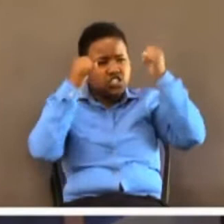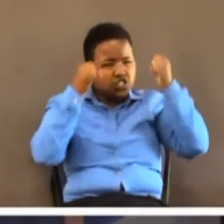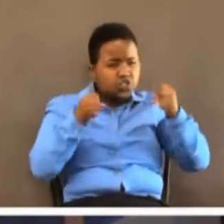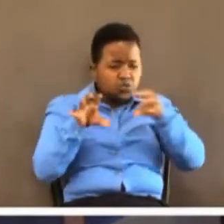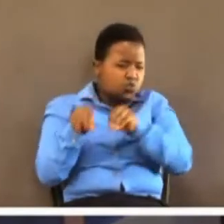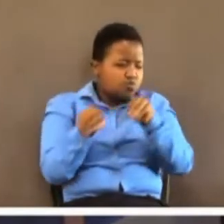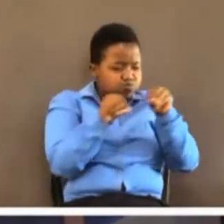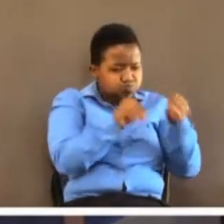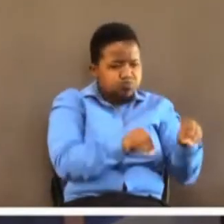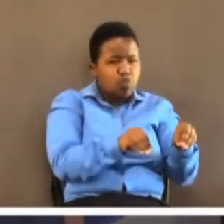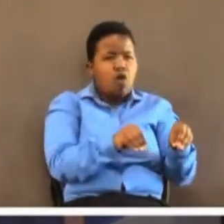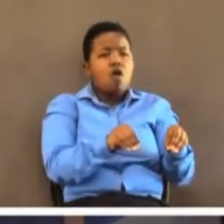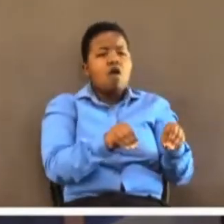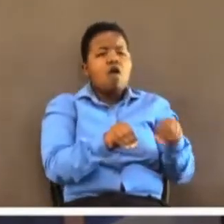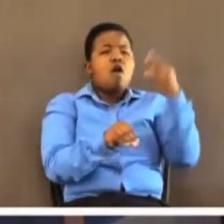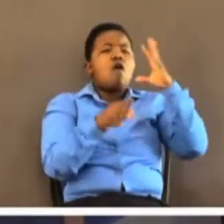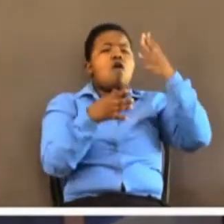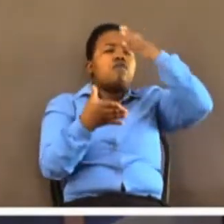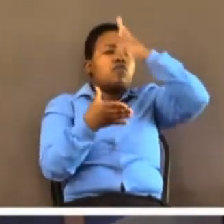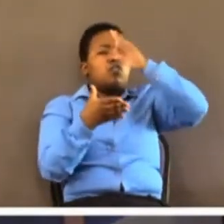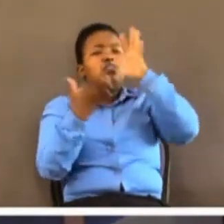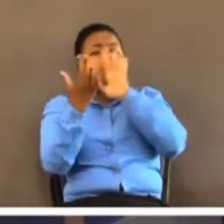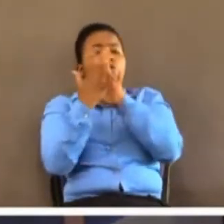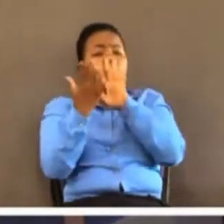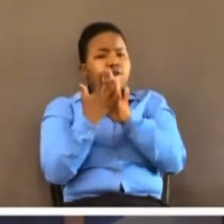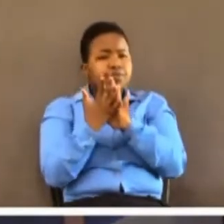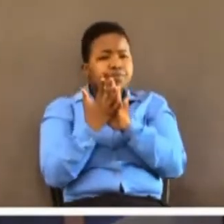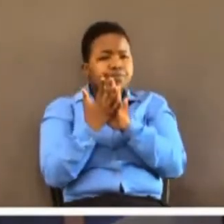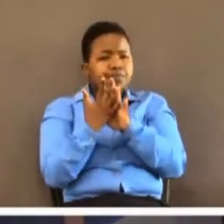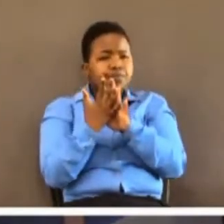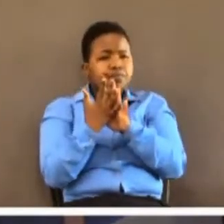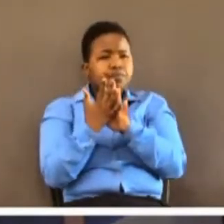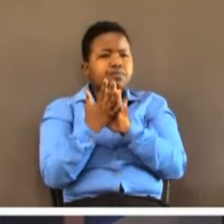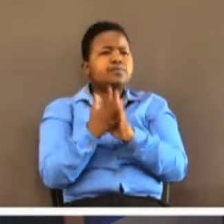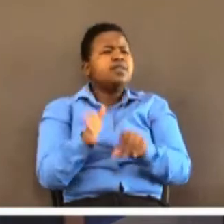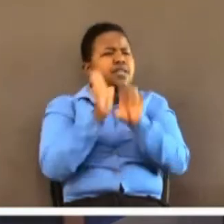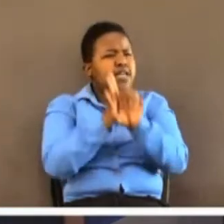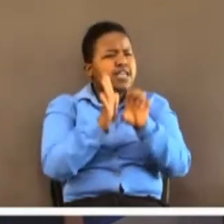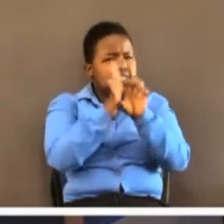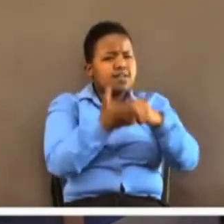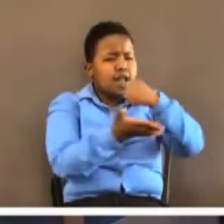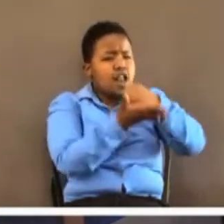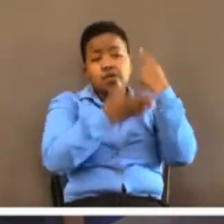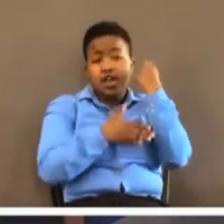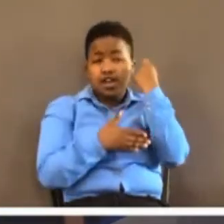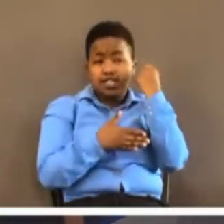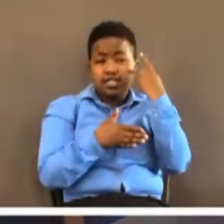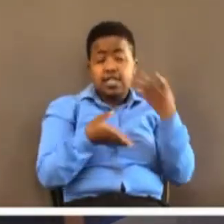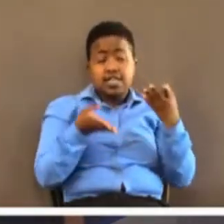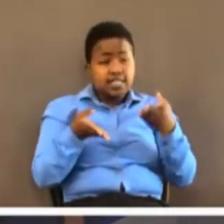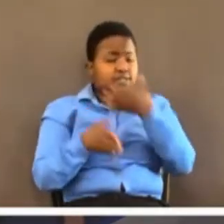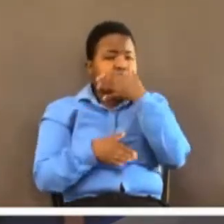of God's glory. And I want to give you three biblical examples that will help you understand this better.